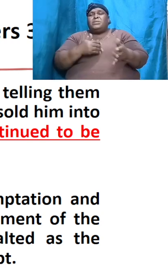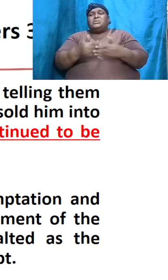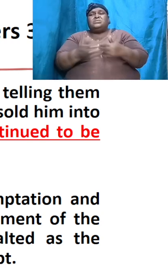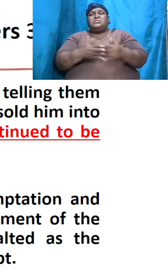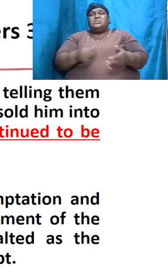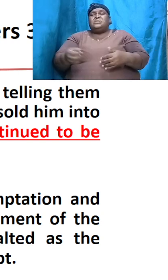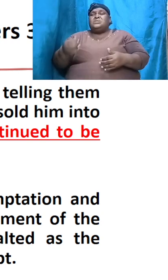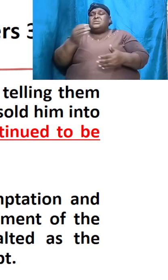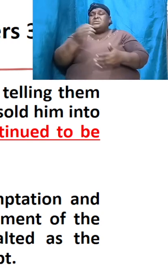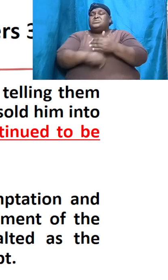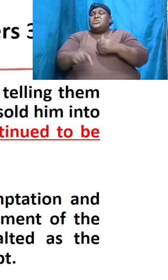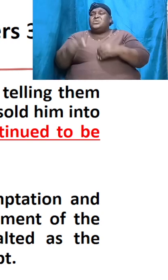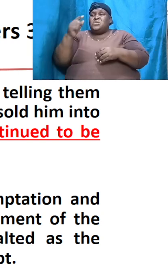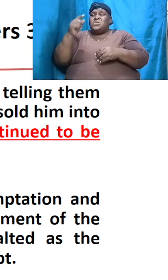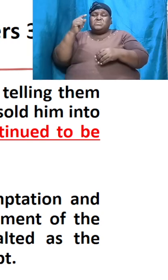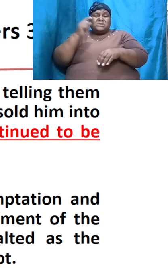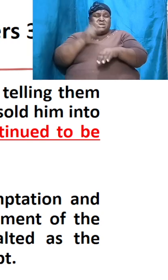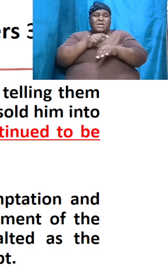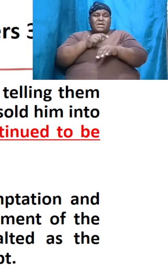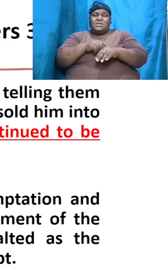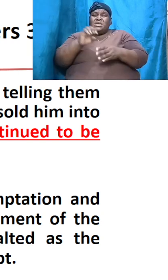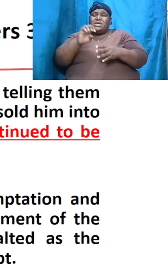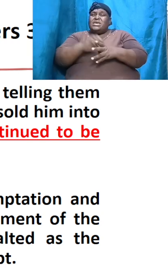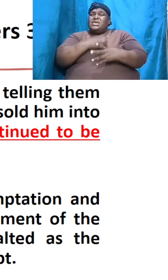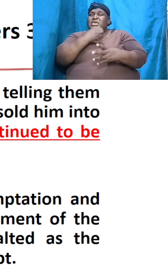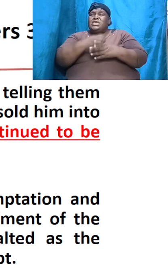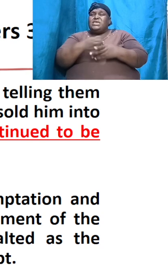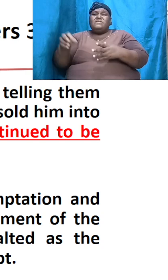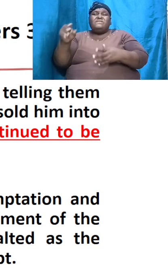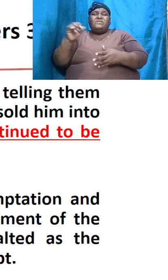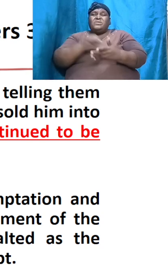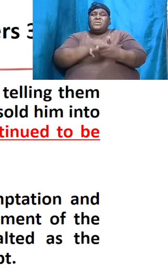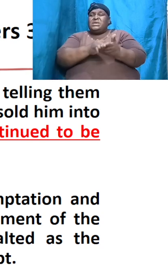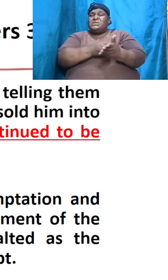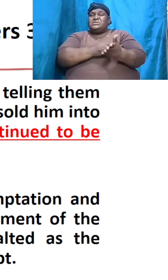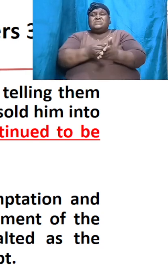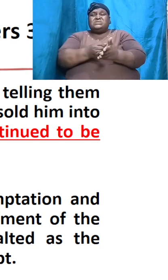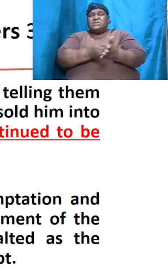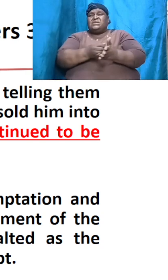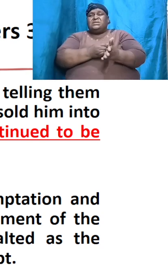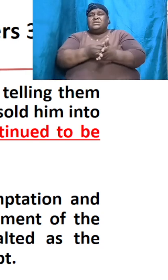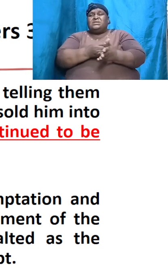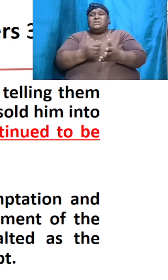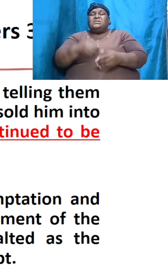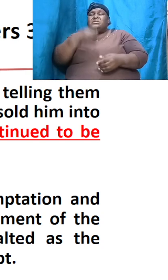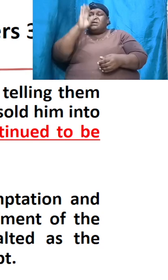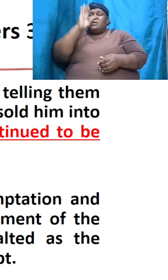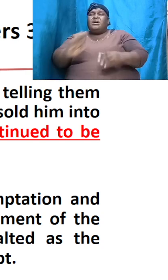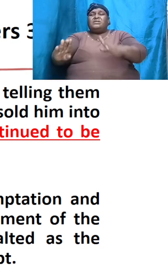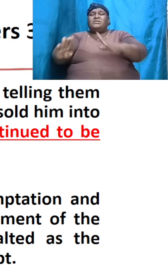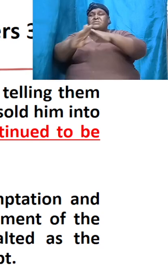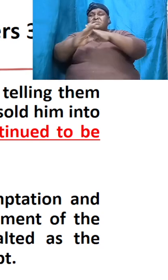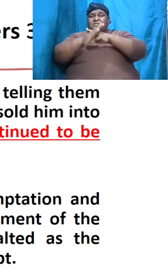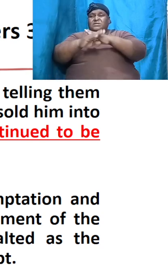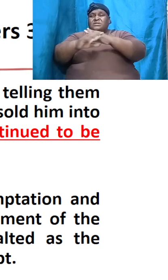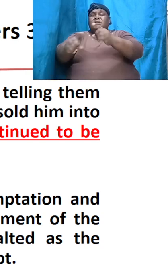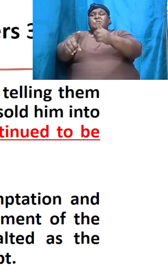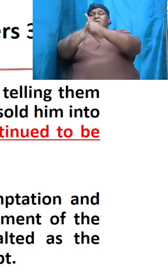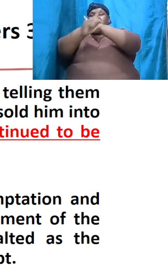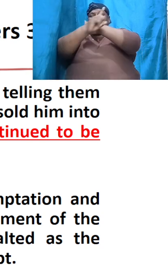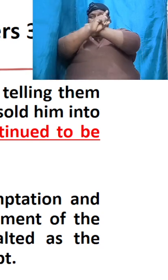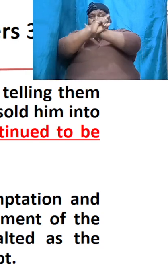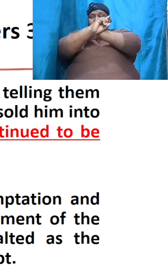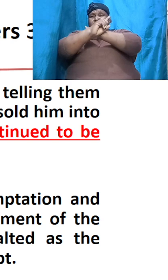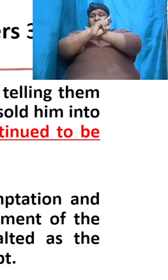wronged but you are innocent God defends you and sometimes folks don't even know that many times when they do